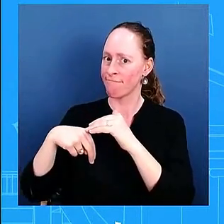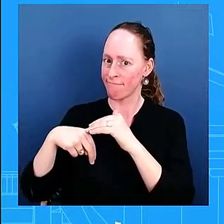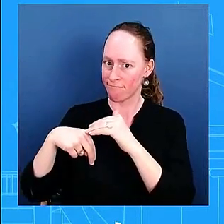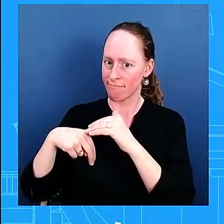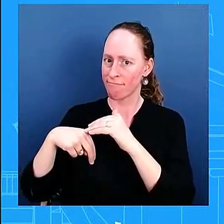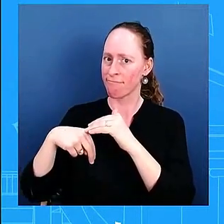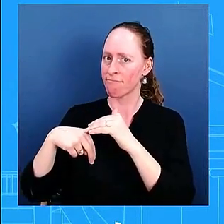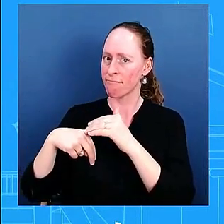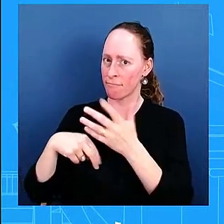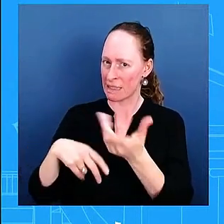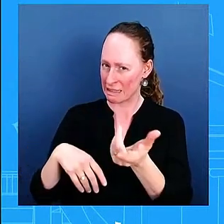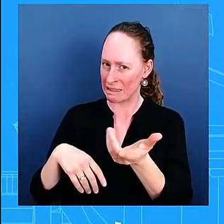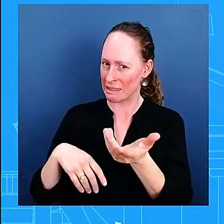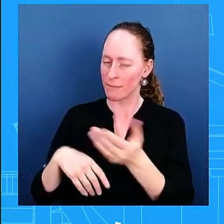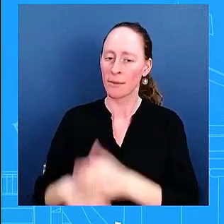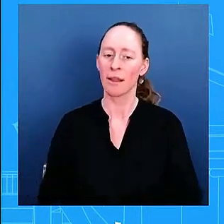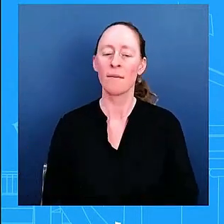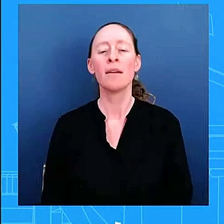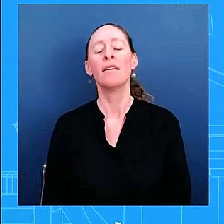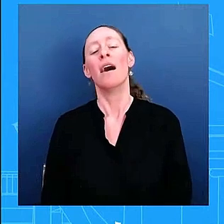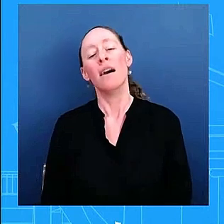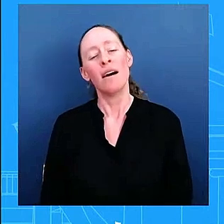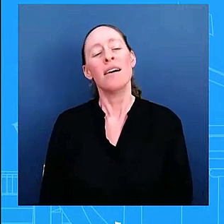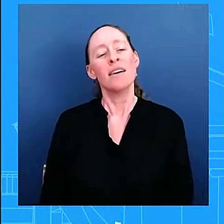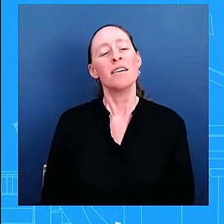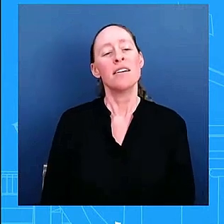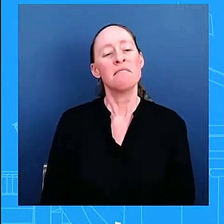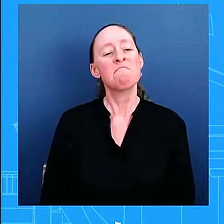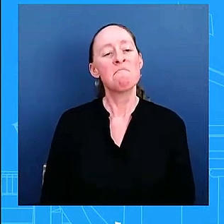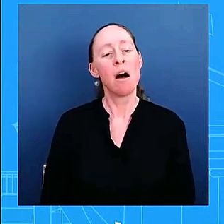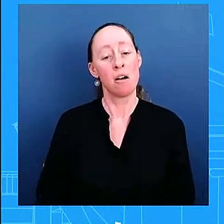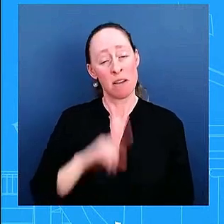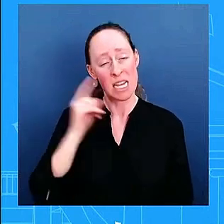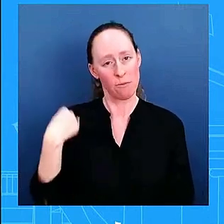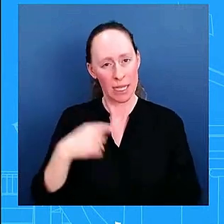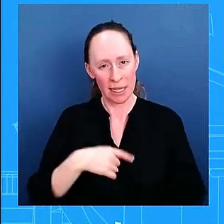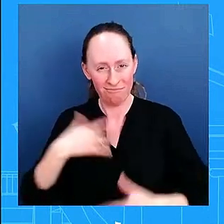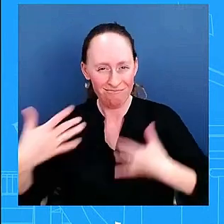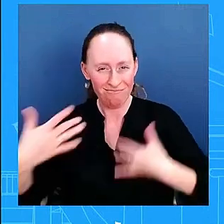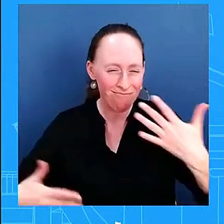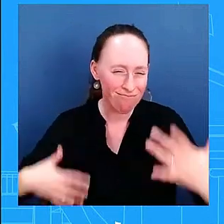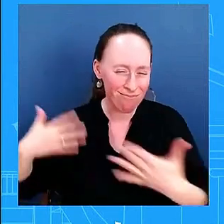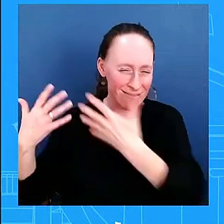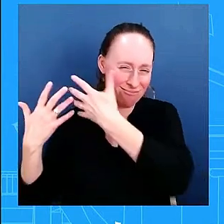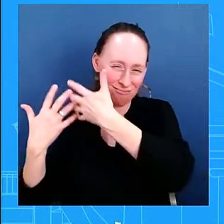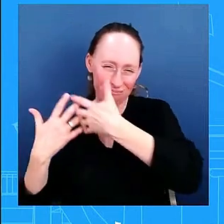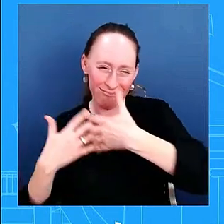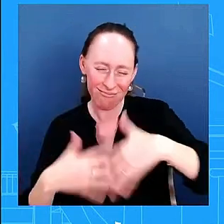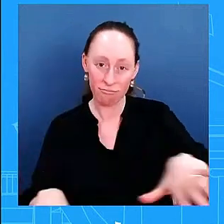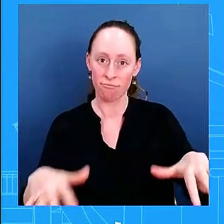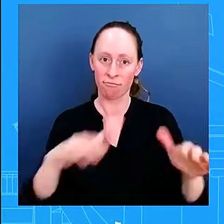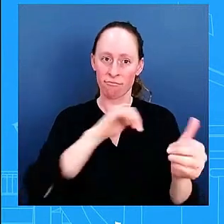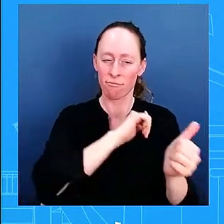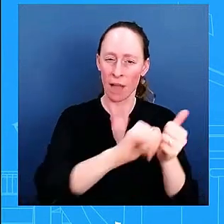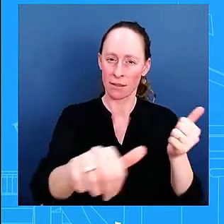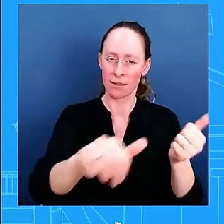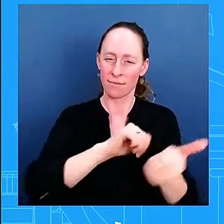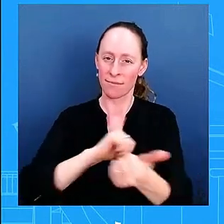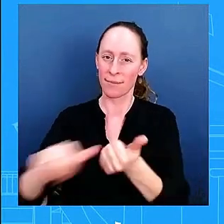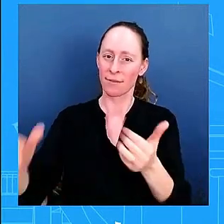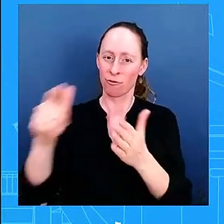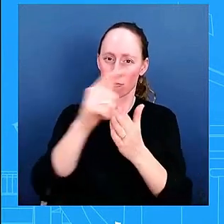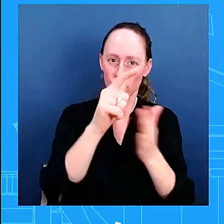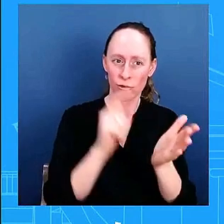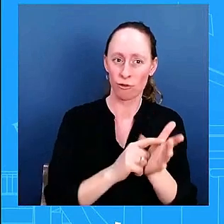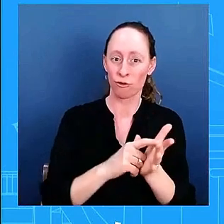with um uh with this historic piece of legislation that speaks about how we're we're going to deal with the deficit right when